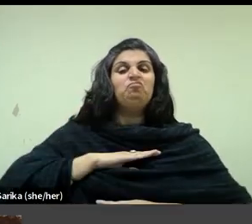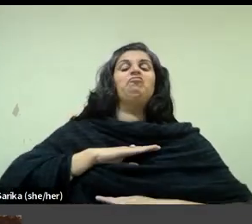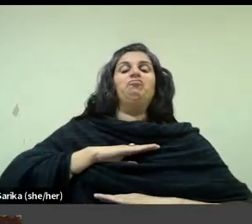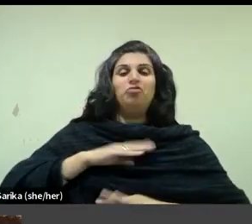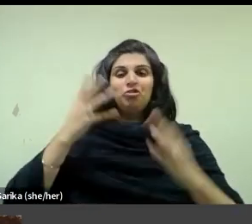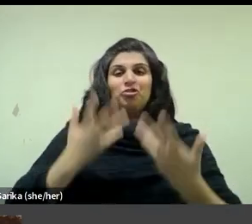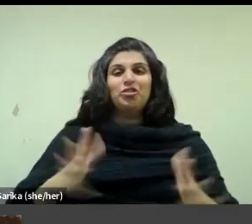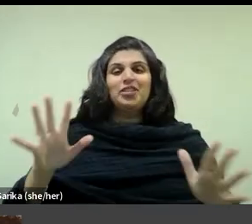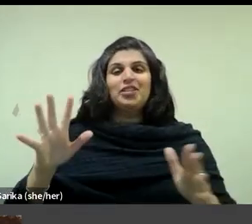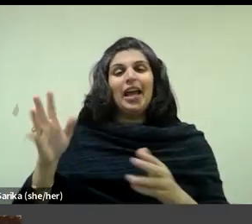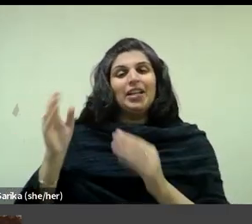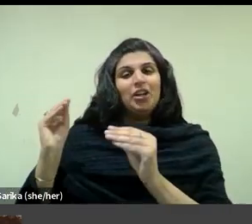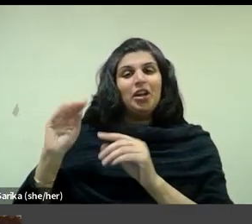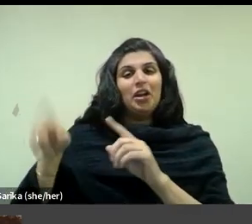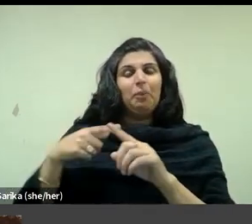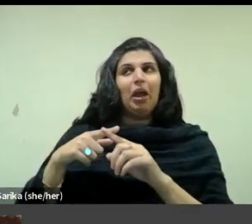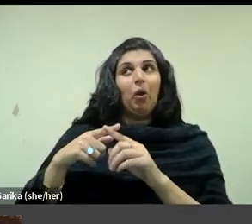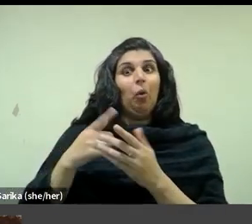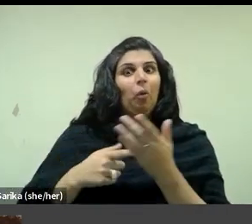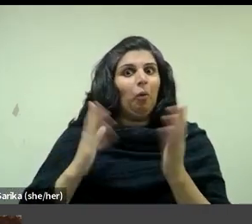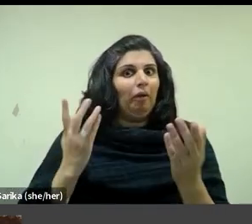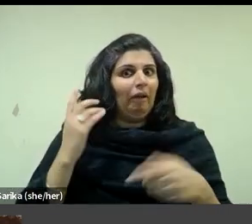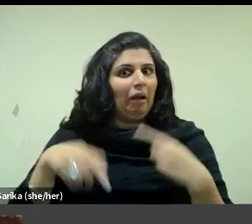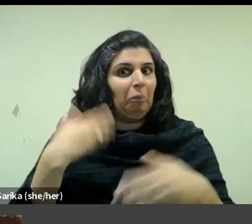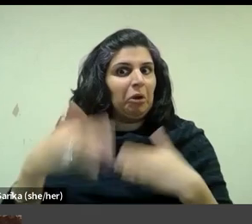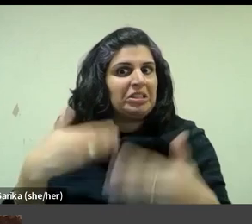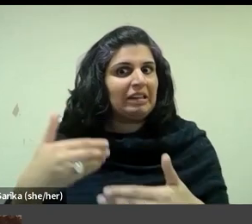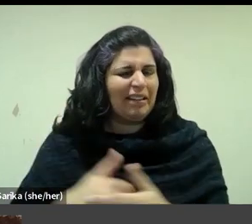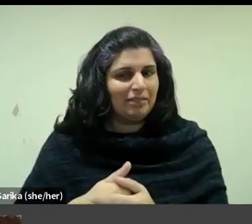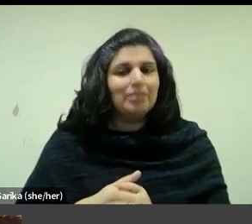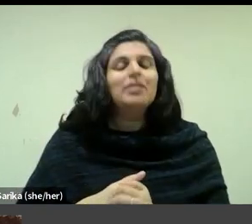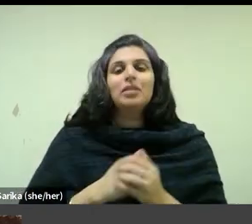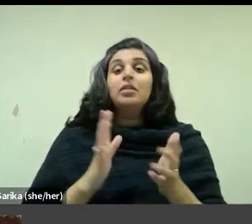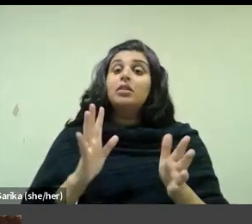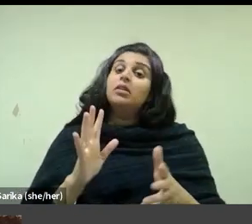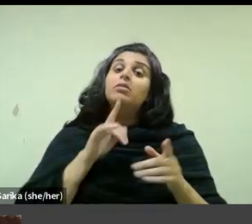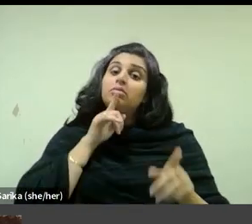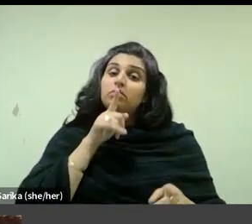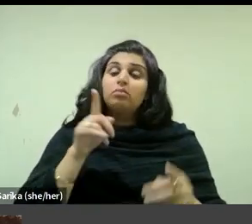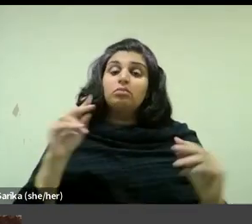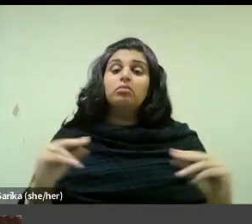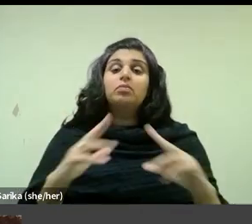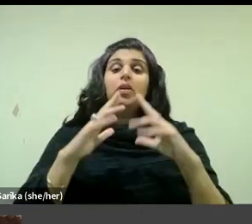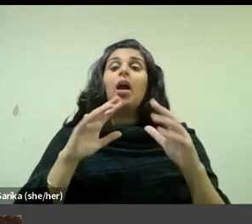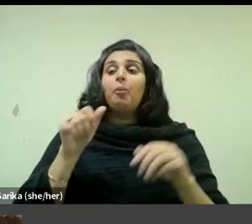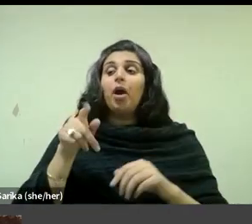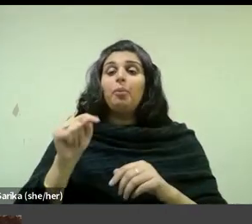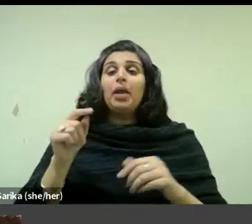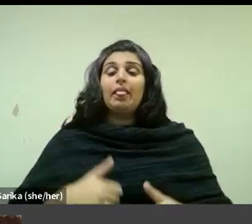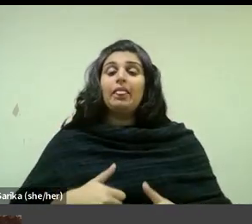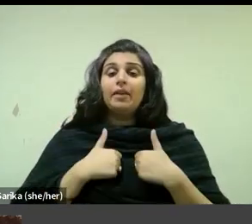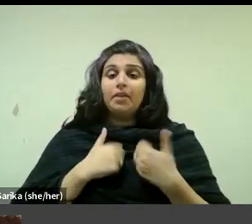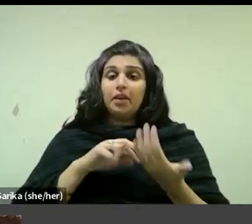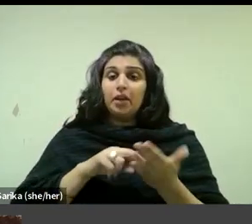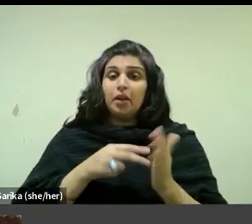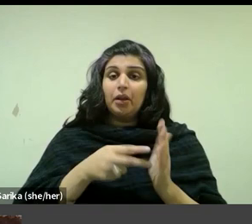the proceedings as they go forward, shall we say. Of course, actual Parisian apartment living meant meant